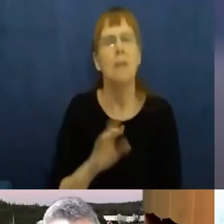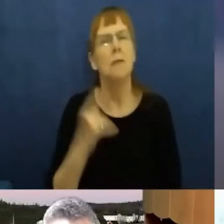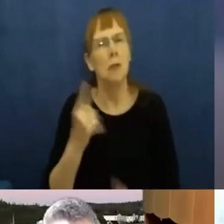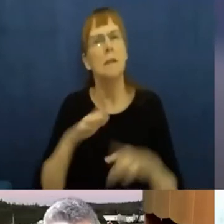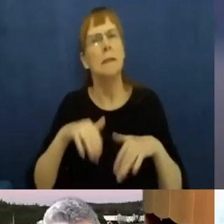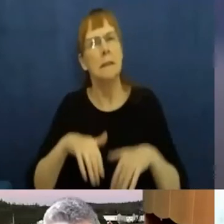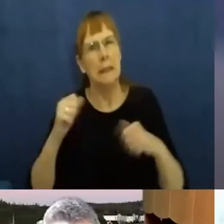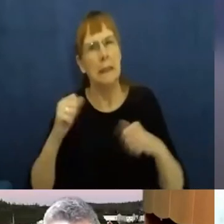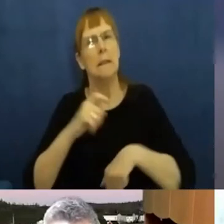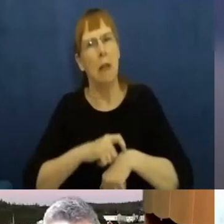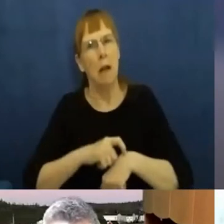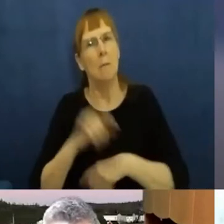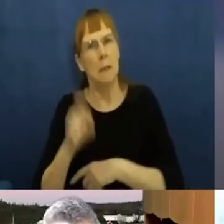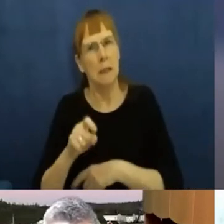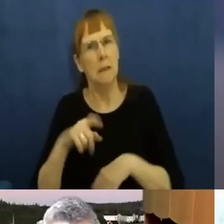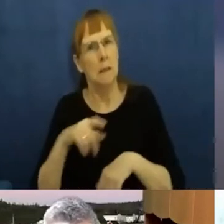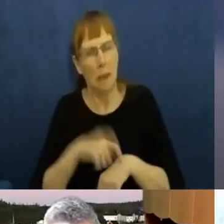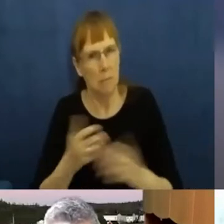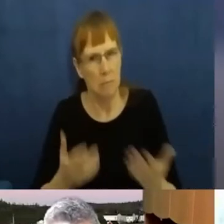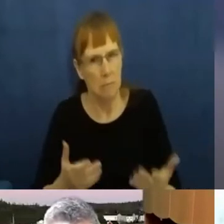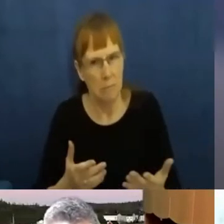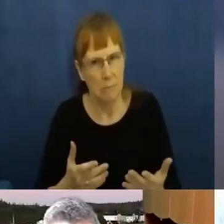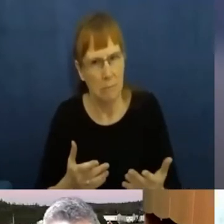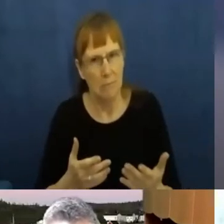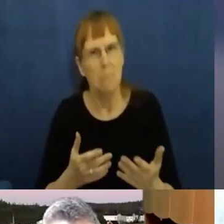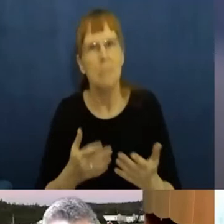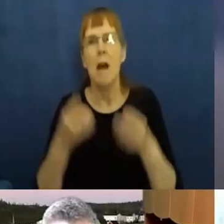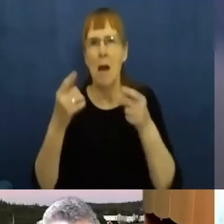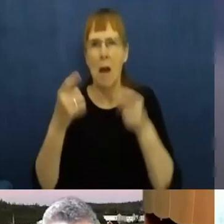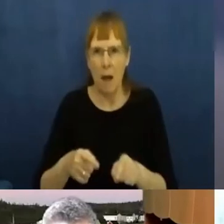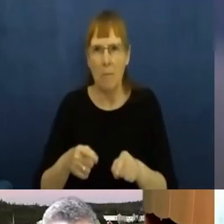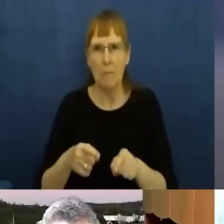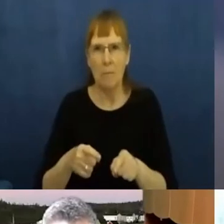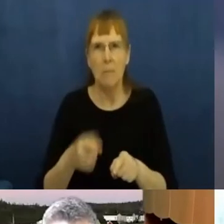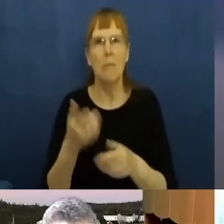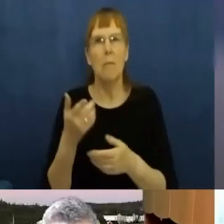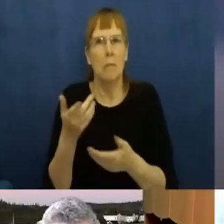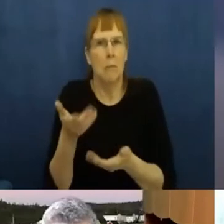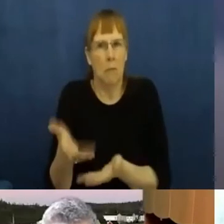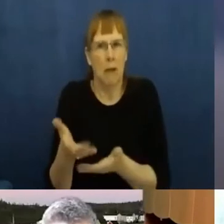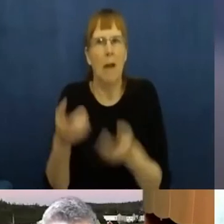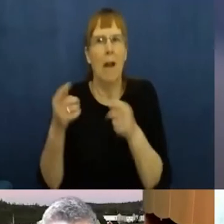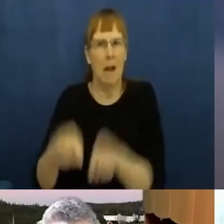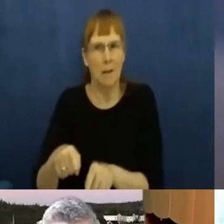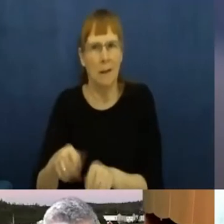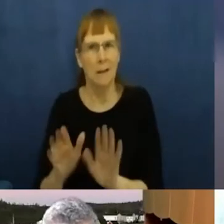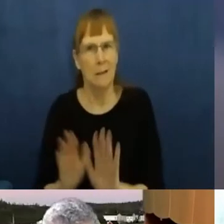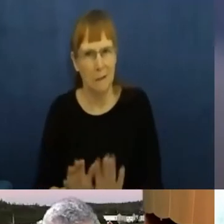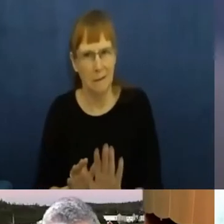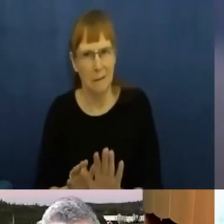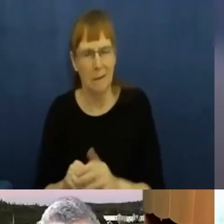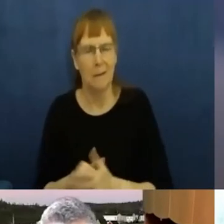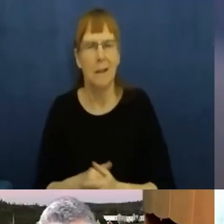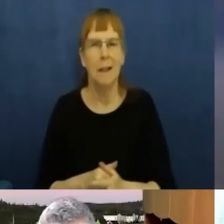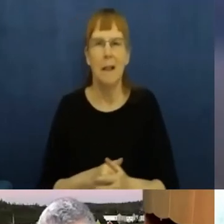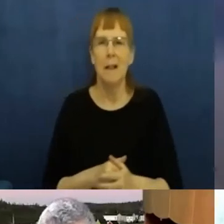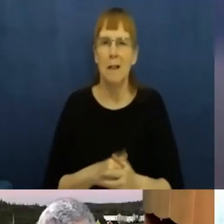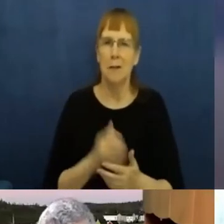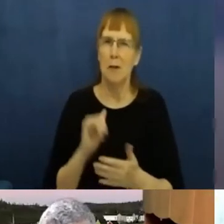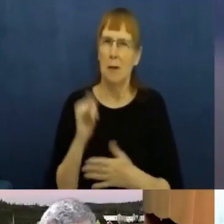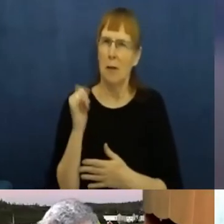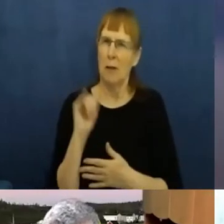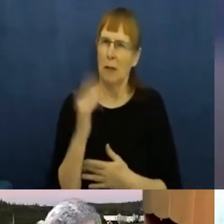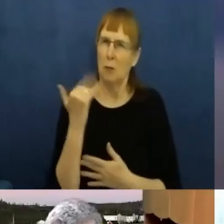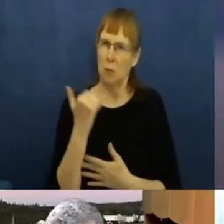And that's why it's important that we are going to continue this conversation to make sure everybody has their opportunity to make those important